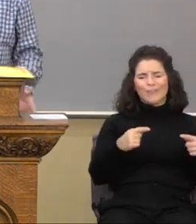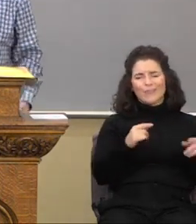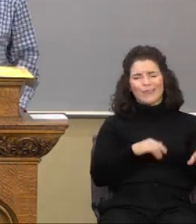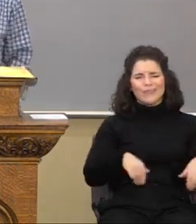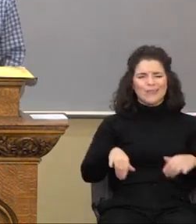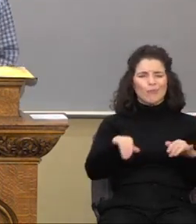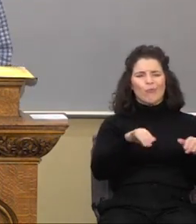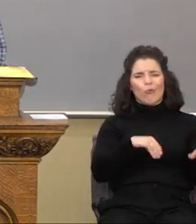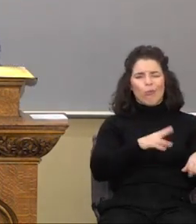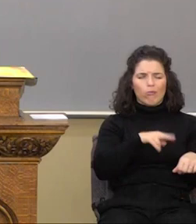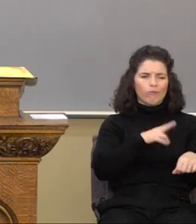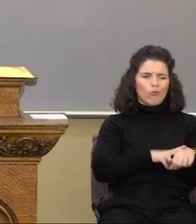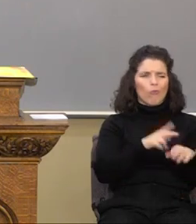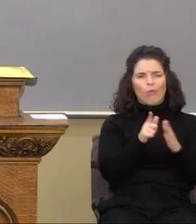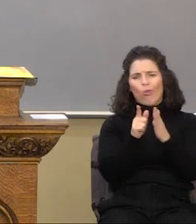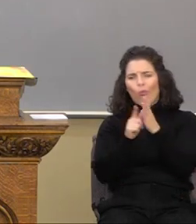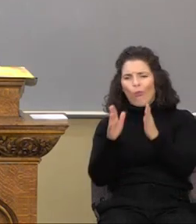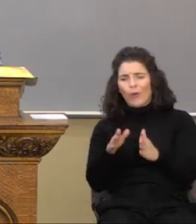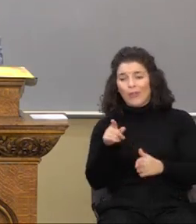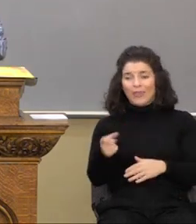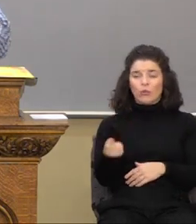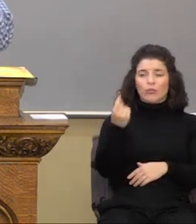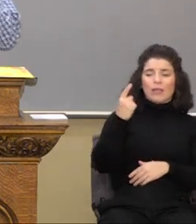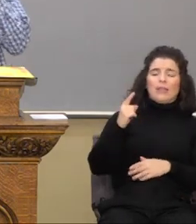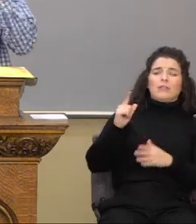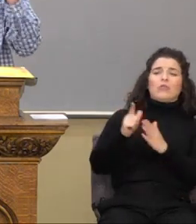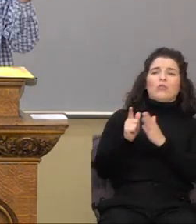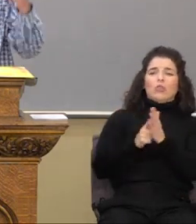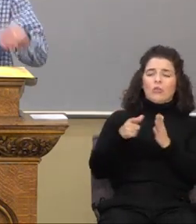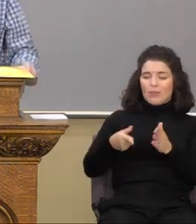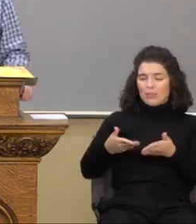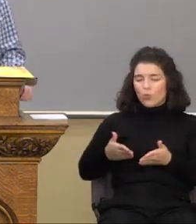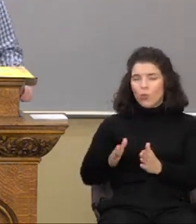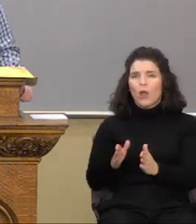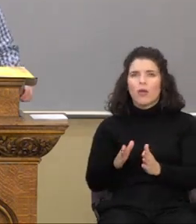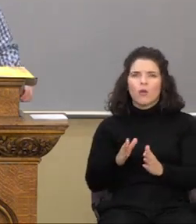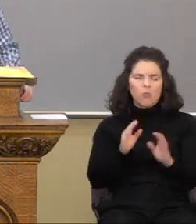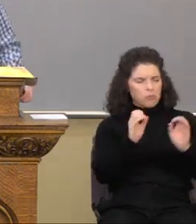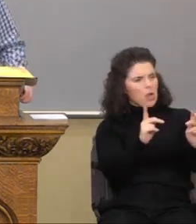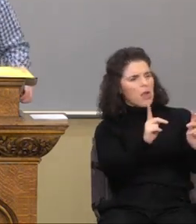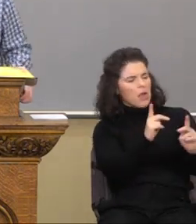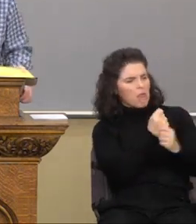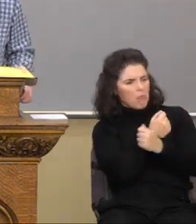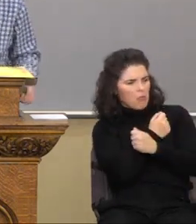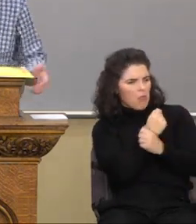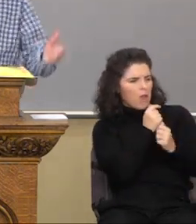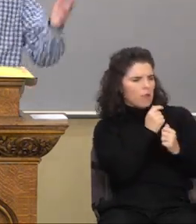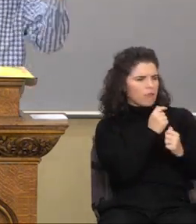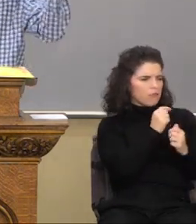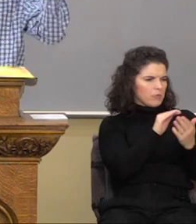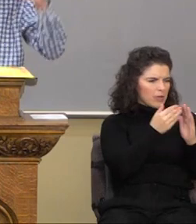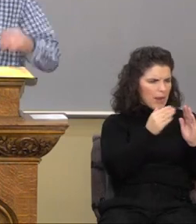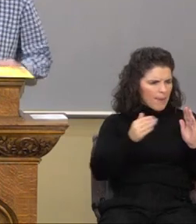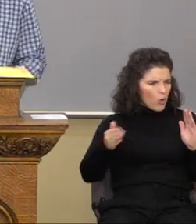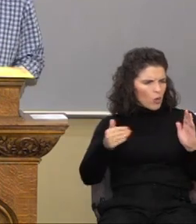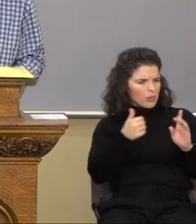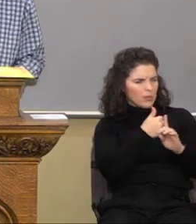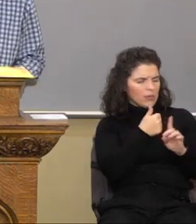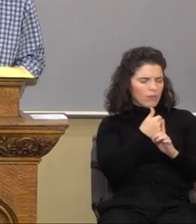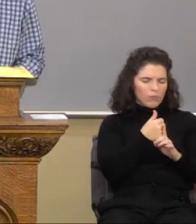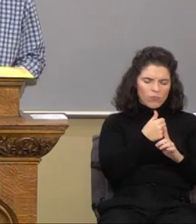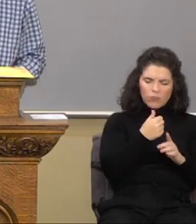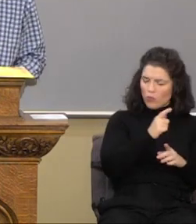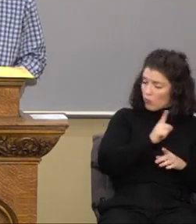This is how he understands the law. And okay, love your neighbor as thyself. The Lord says, yep,